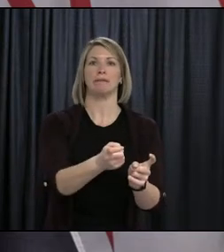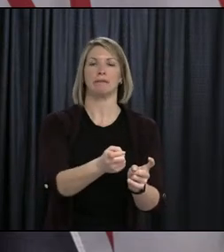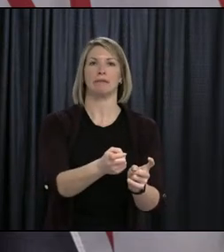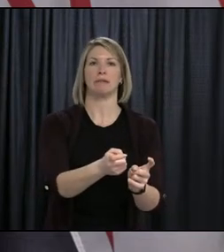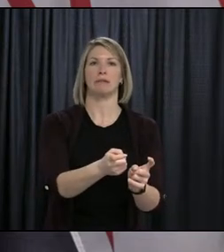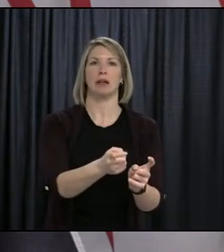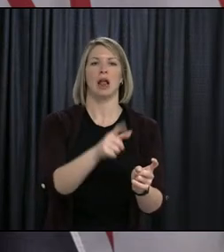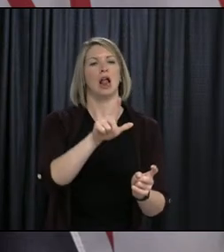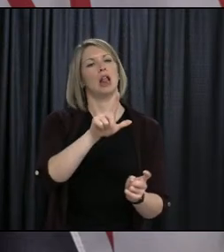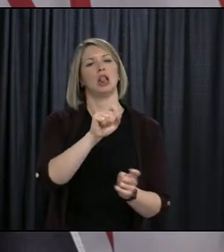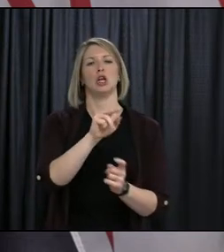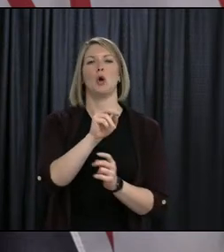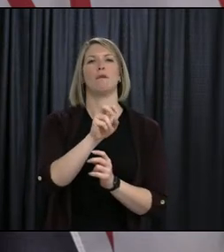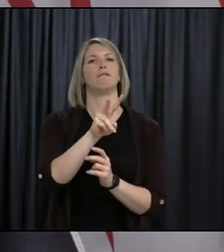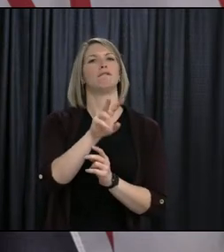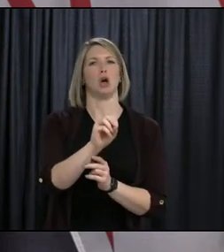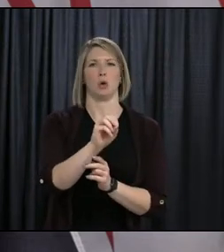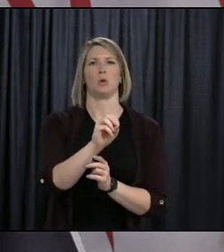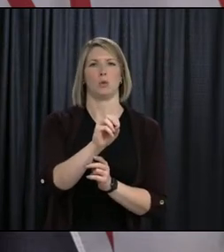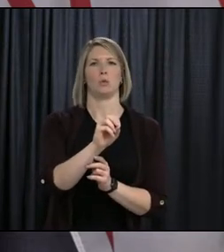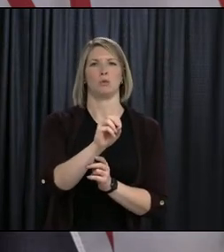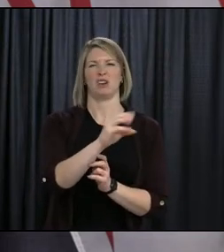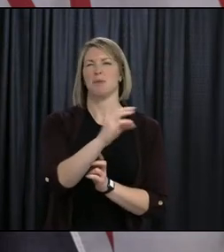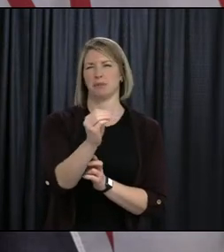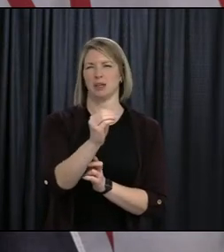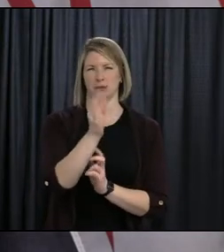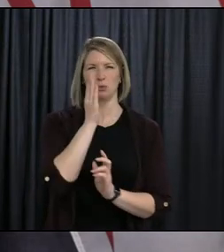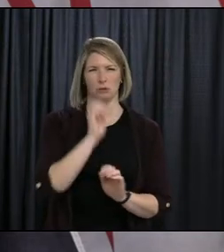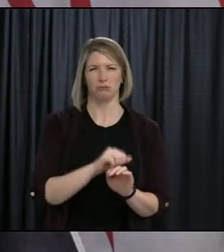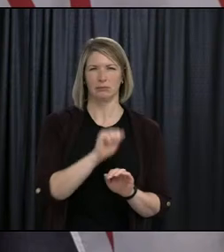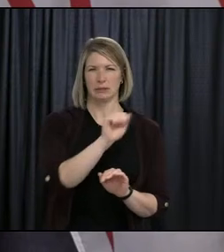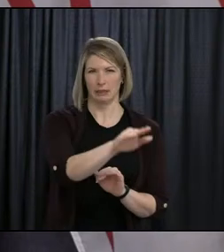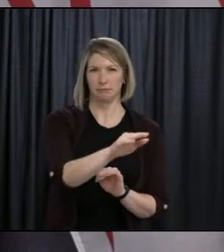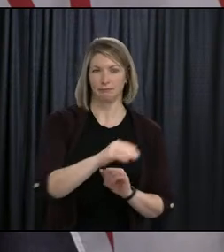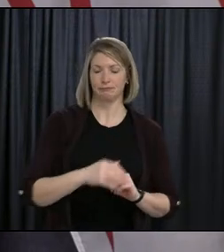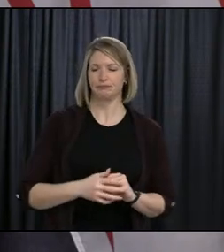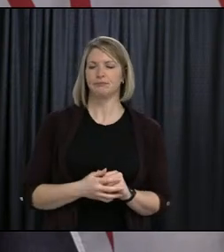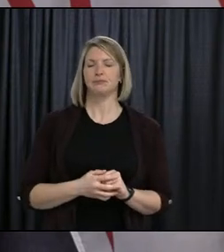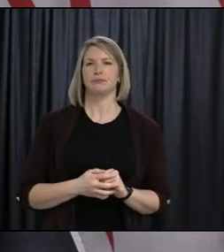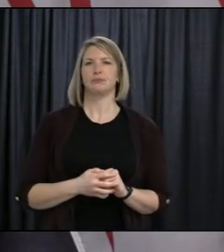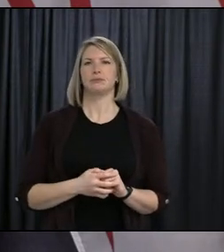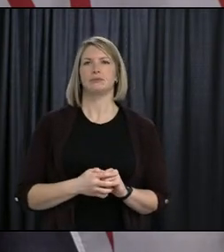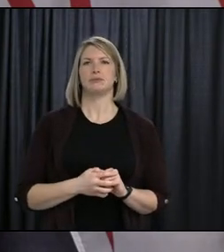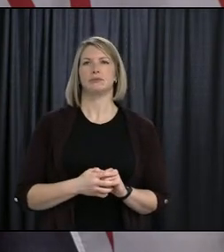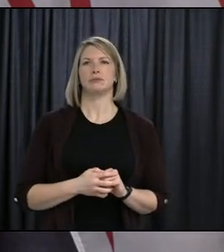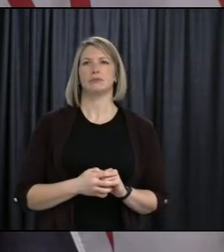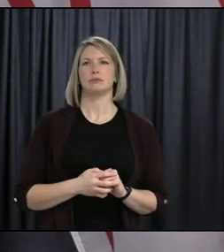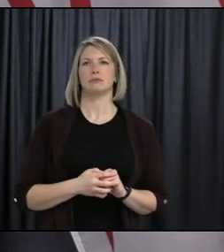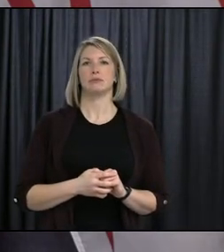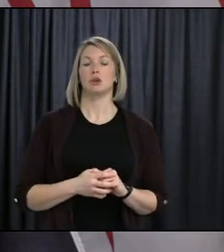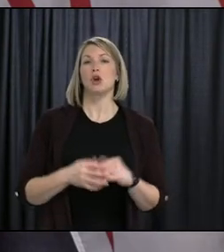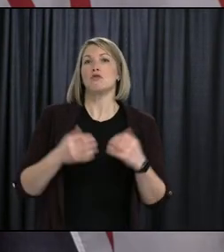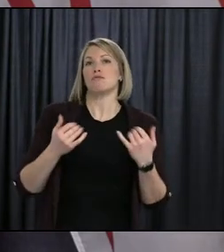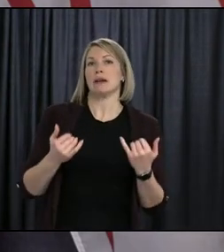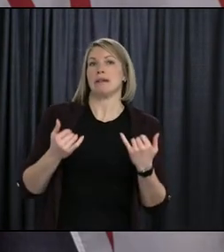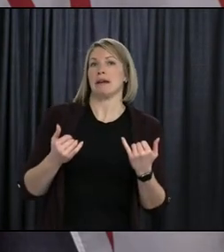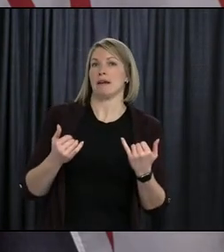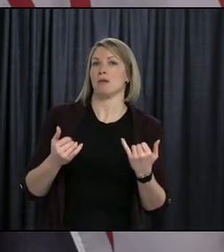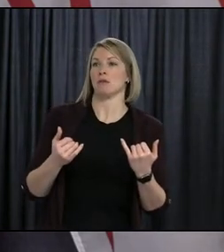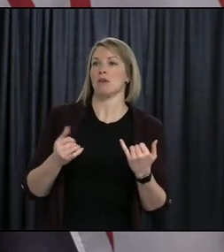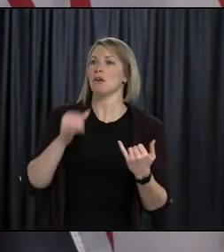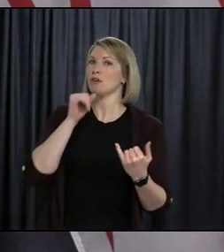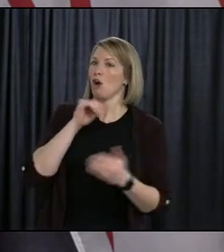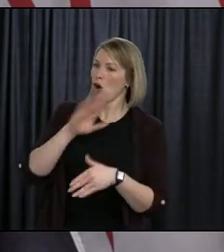Lenovo version. There are, we've got a couple of thousand of those on hand